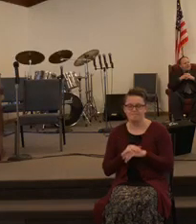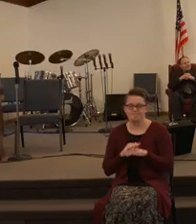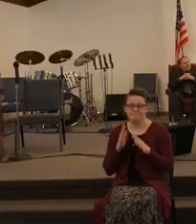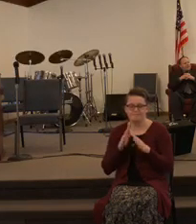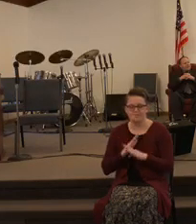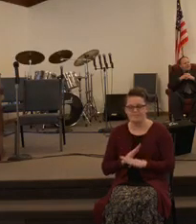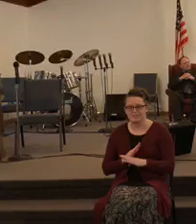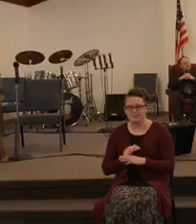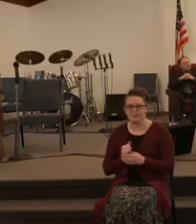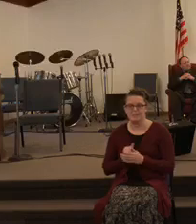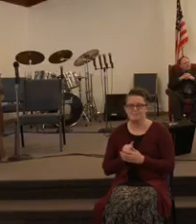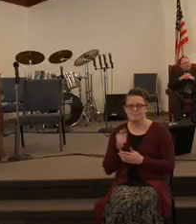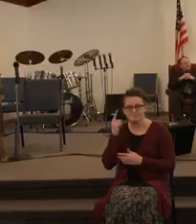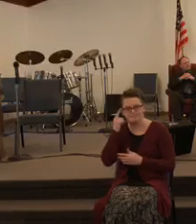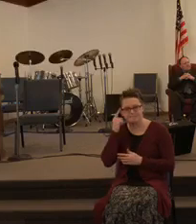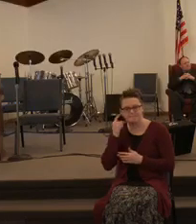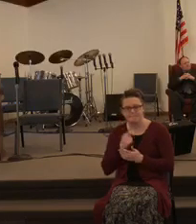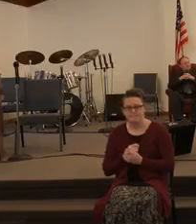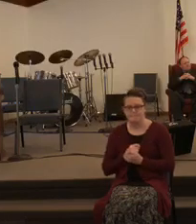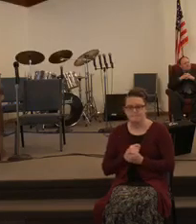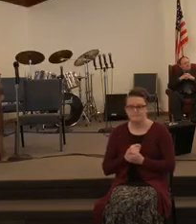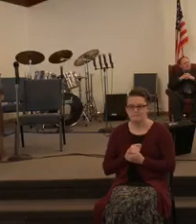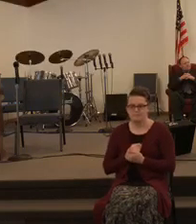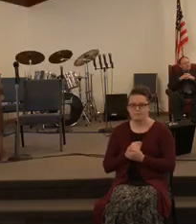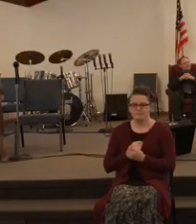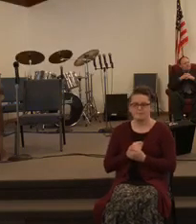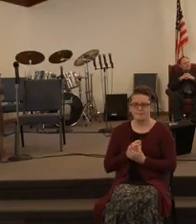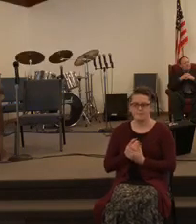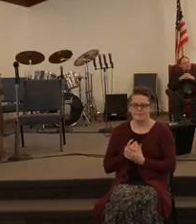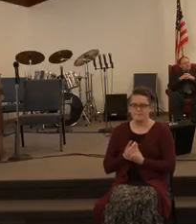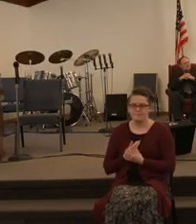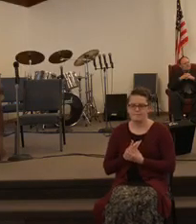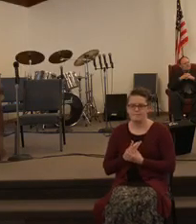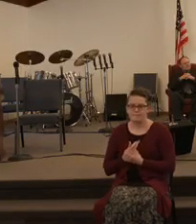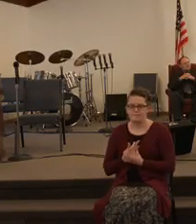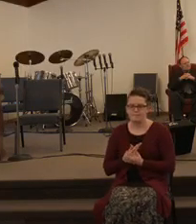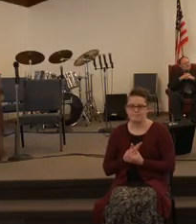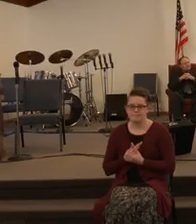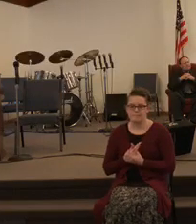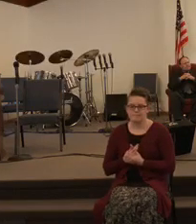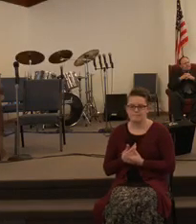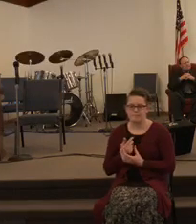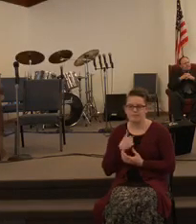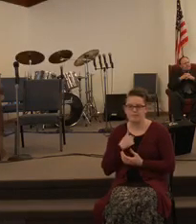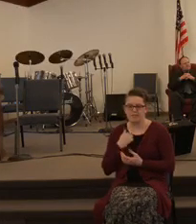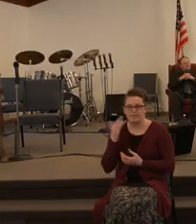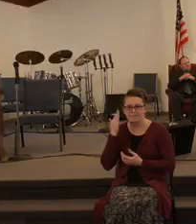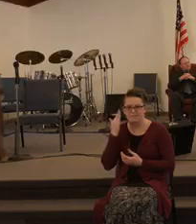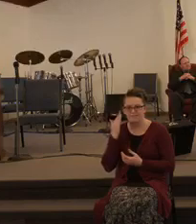a sound mind. I know what to appreciate.